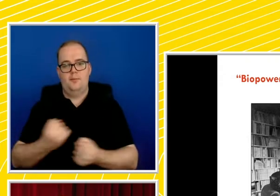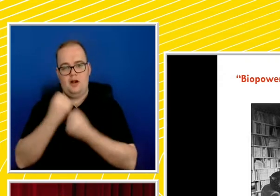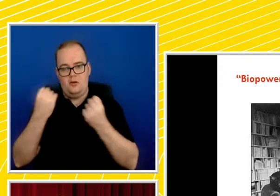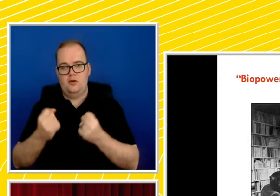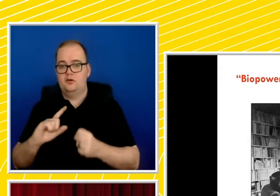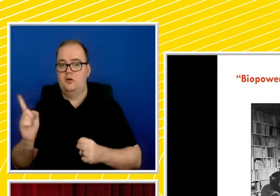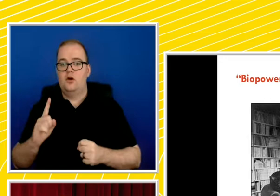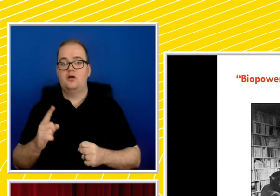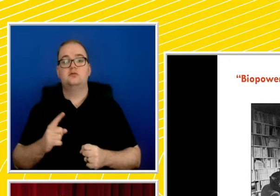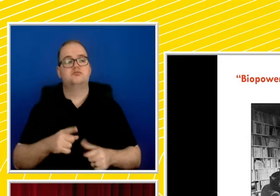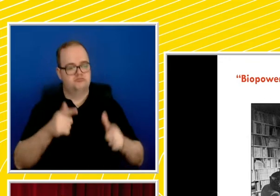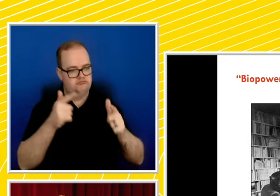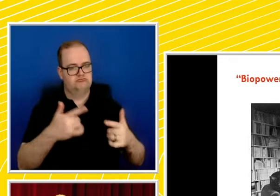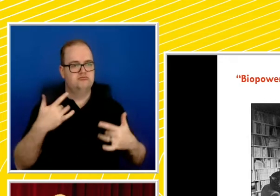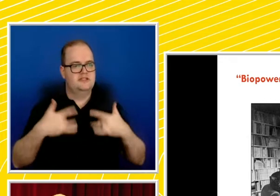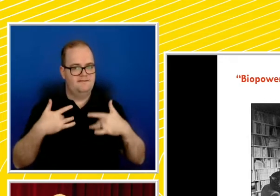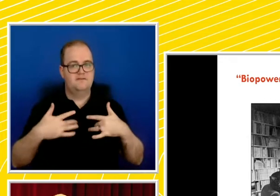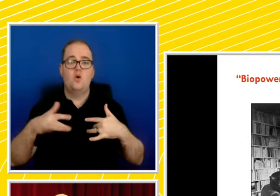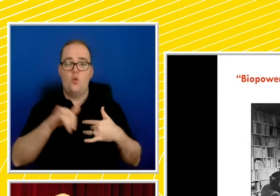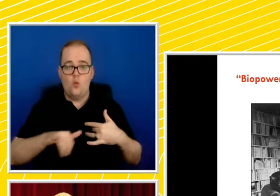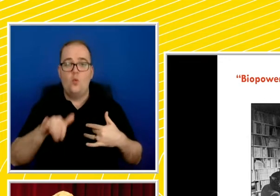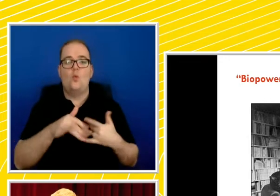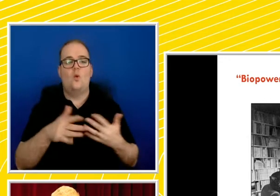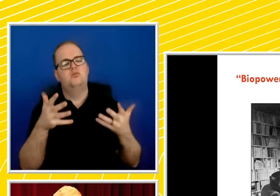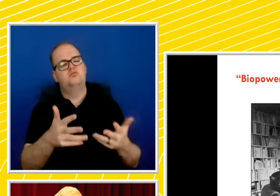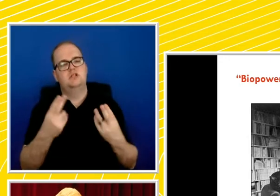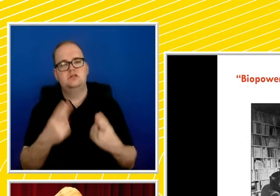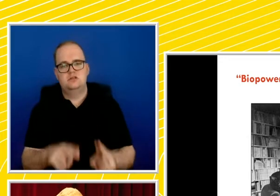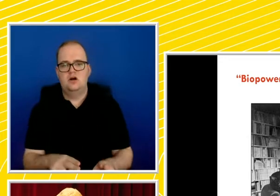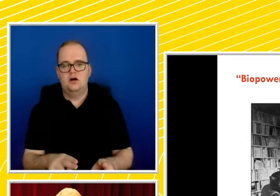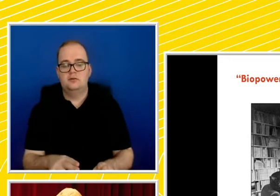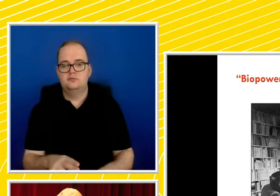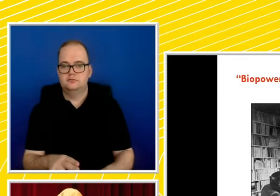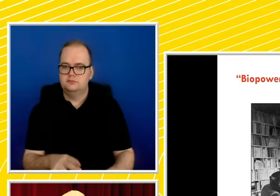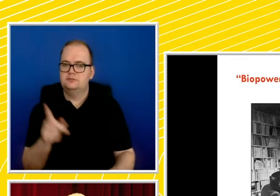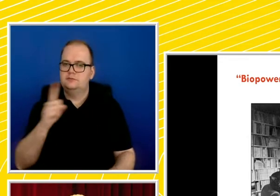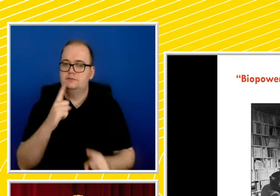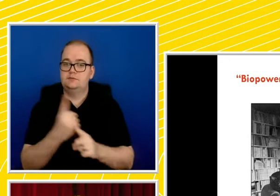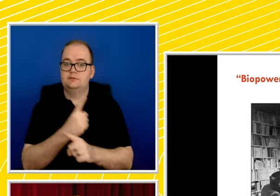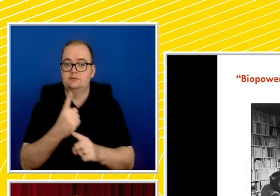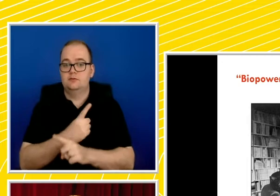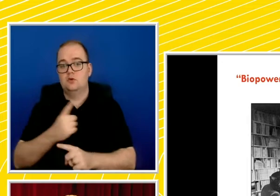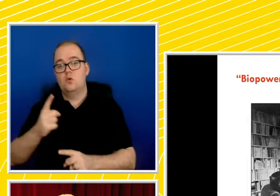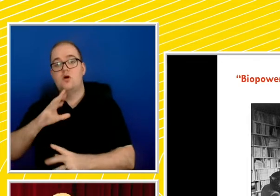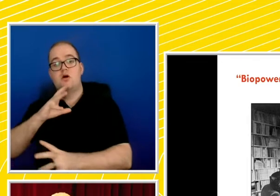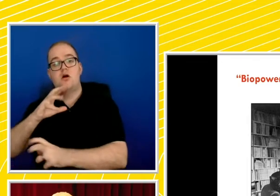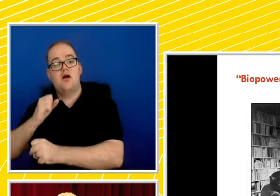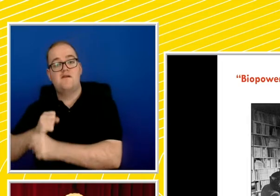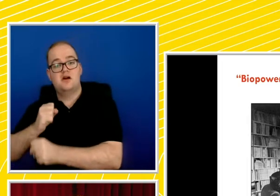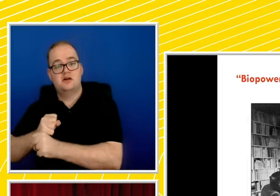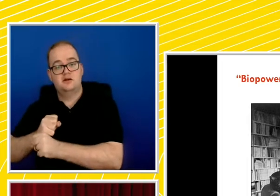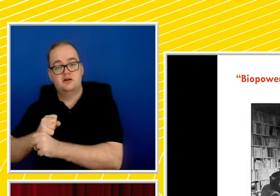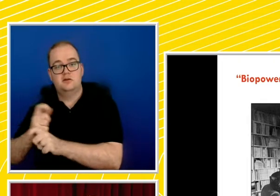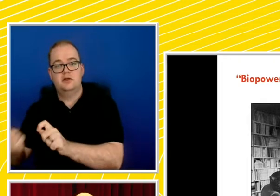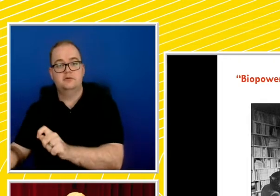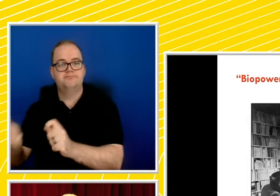die. So Foucault then talks about a shift of power from the sovereign to discursive power, the formation of